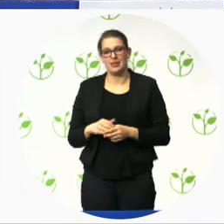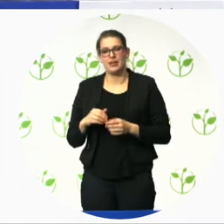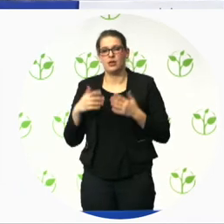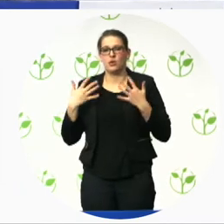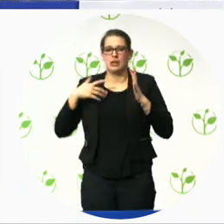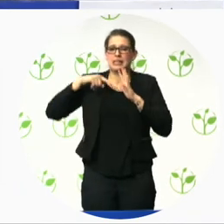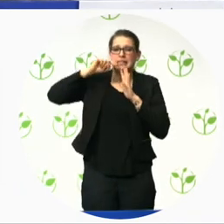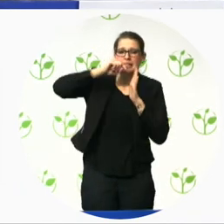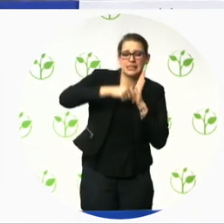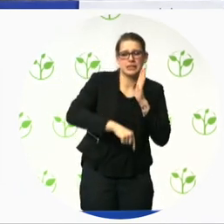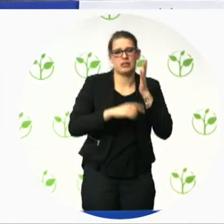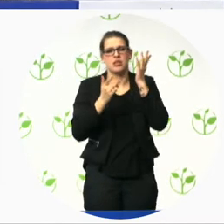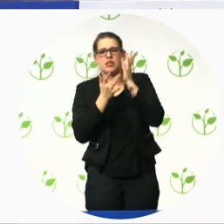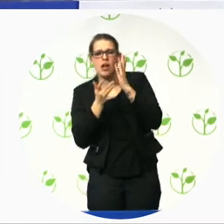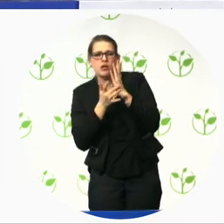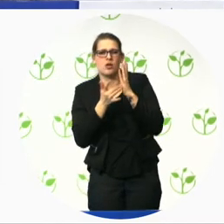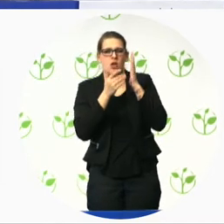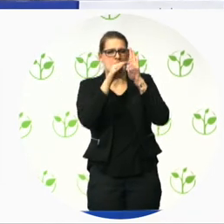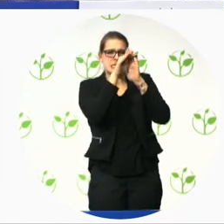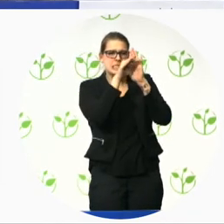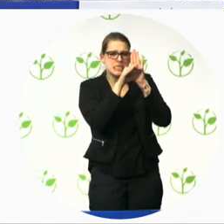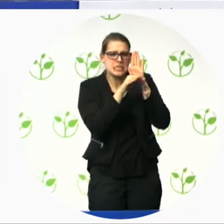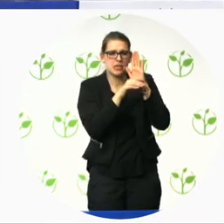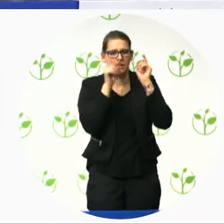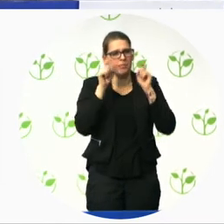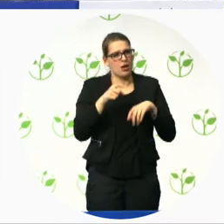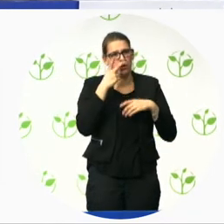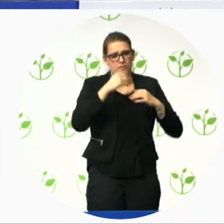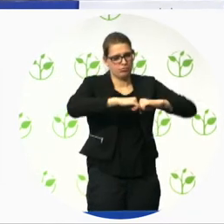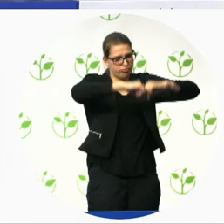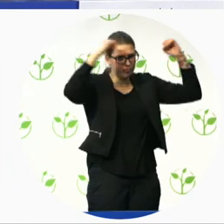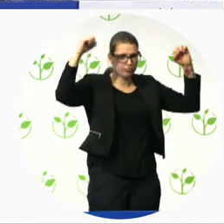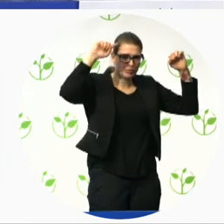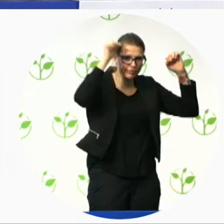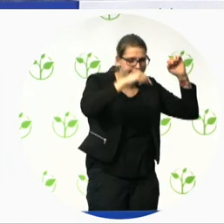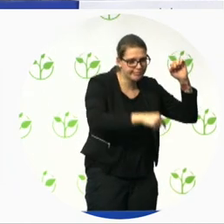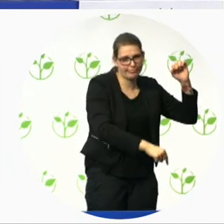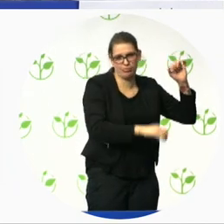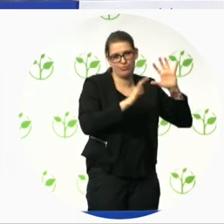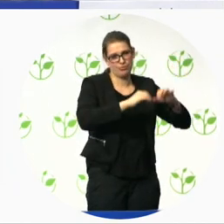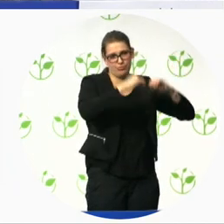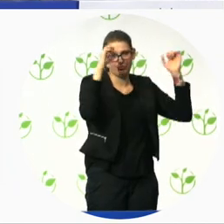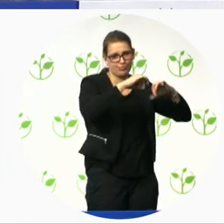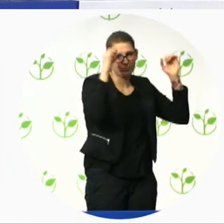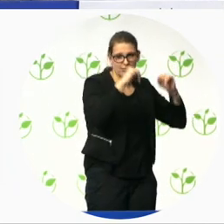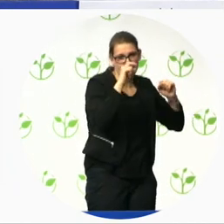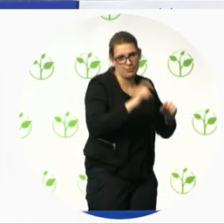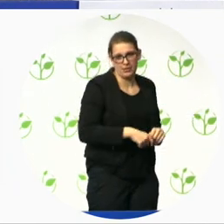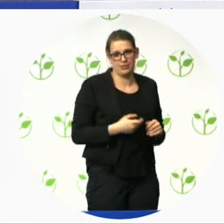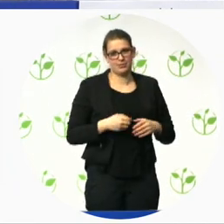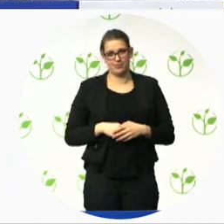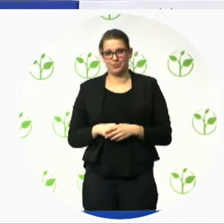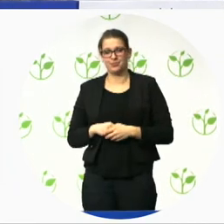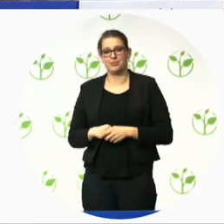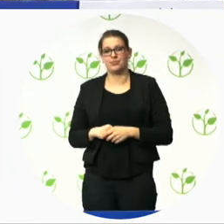how to implement or make it easy to check and that tension is there and you need to try to find I mean I think